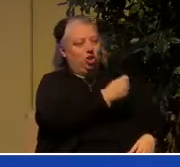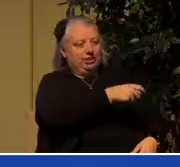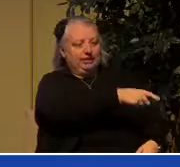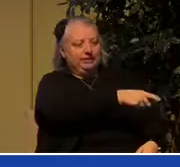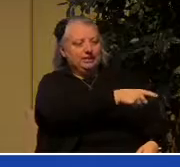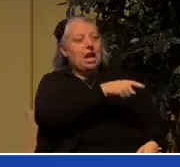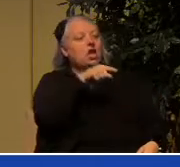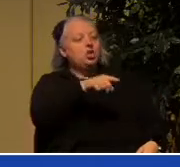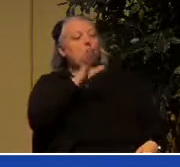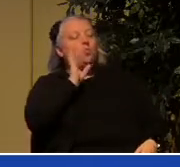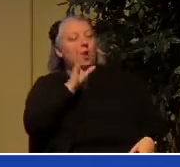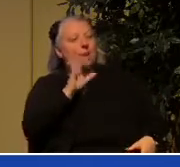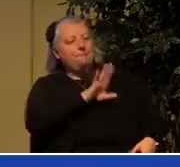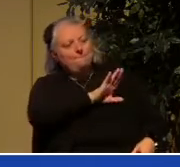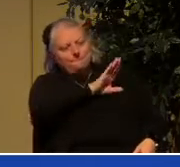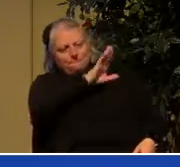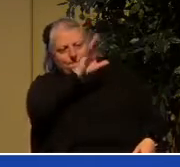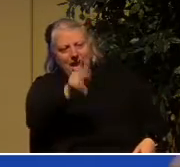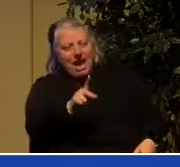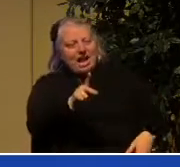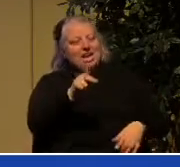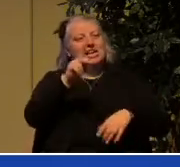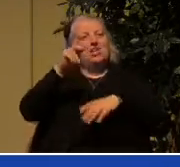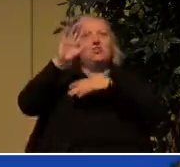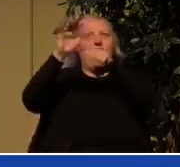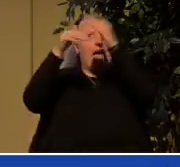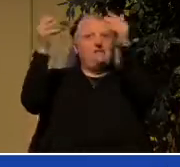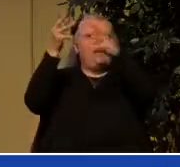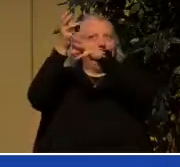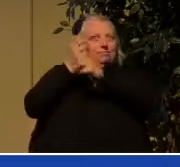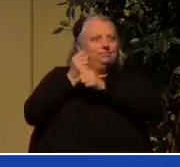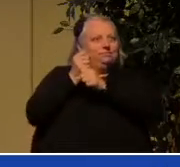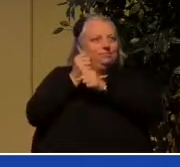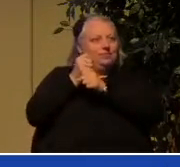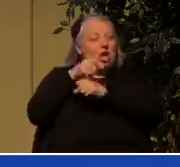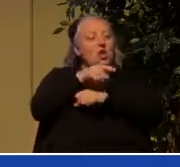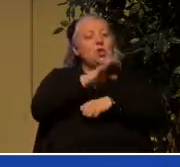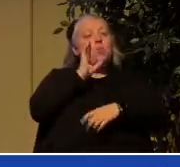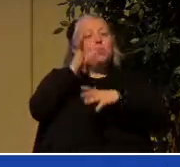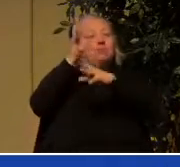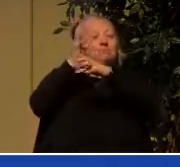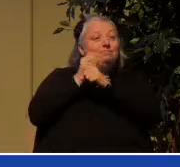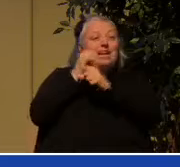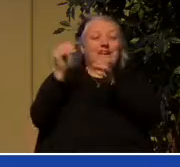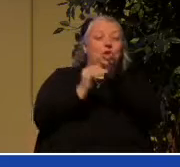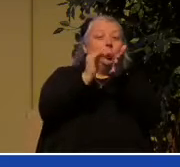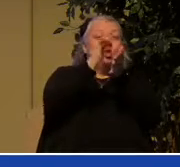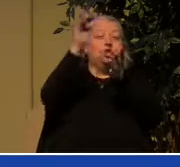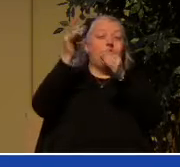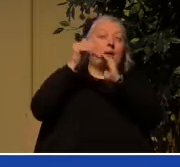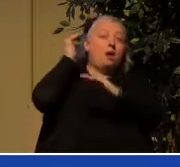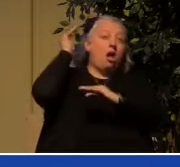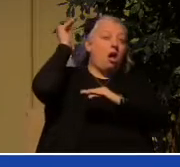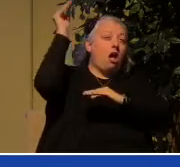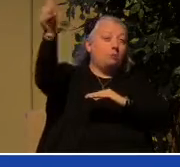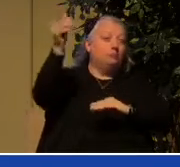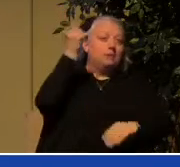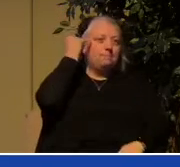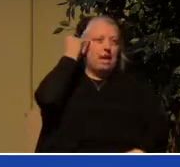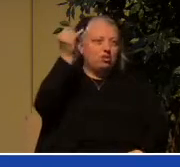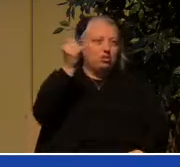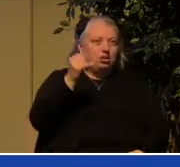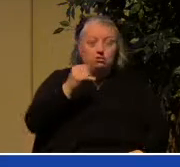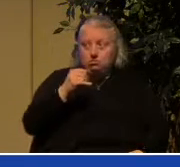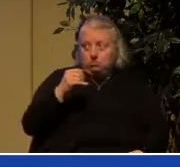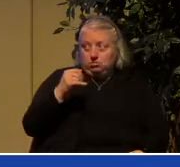paradise regained. You're going to experience glory beyond imagination. You were tracking with me here?